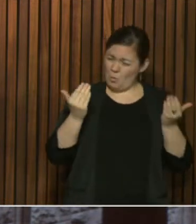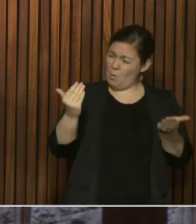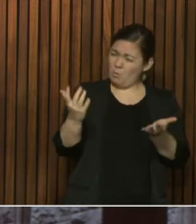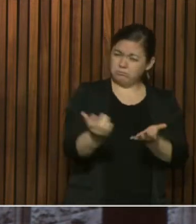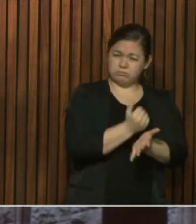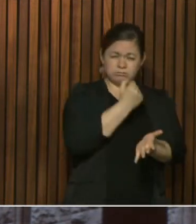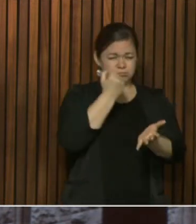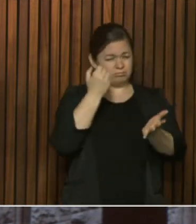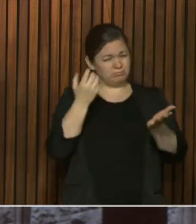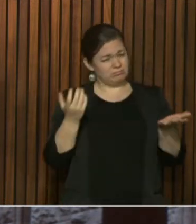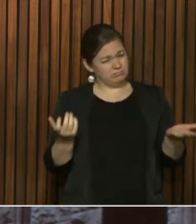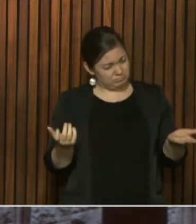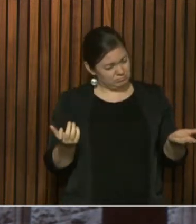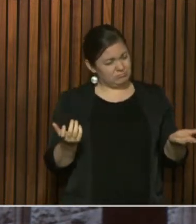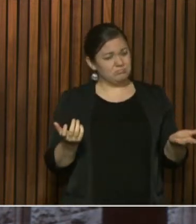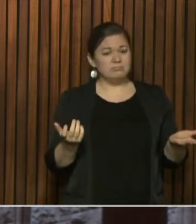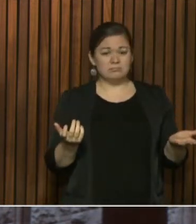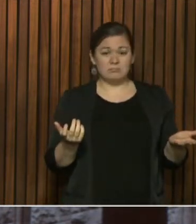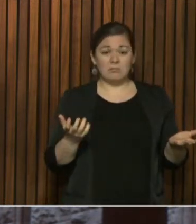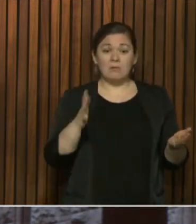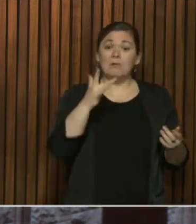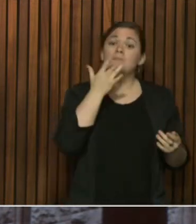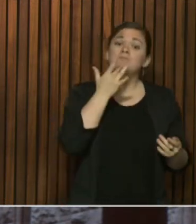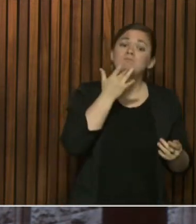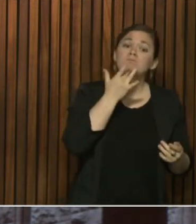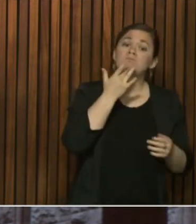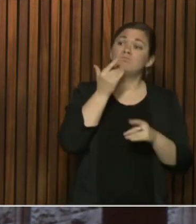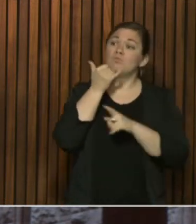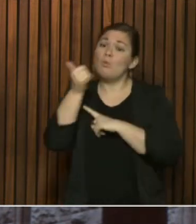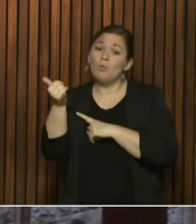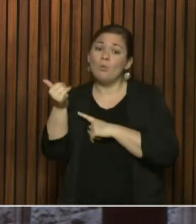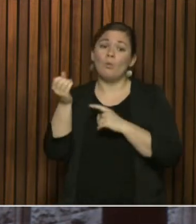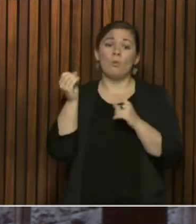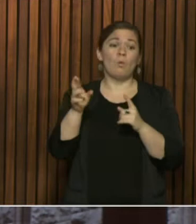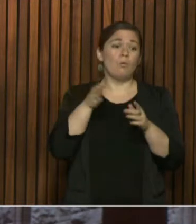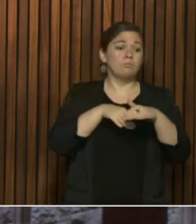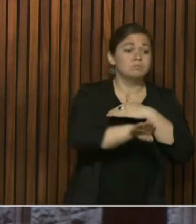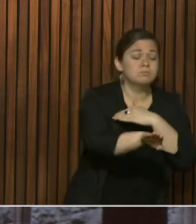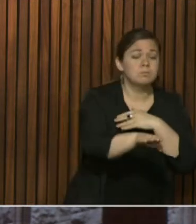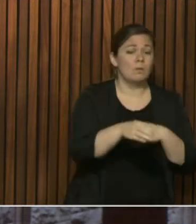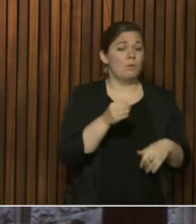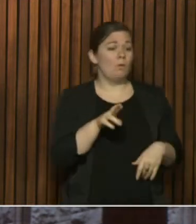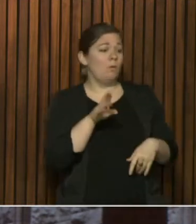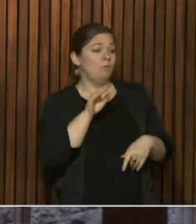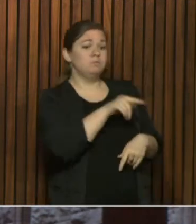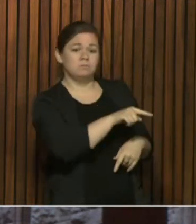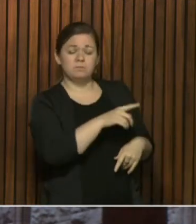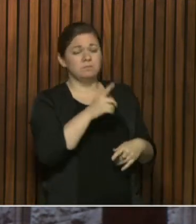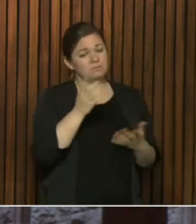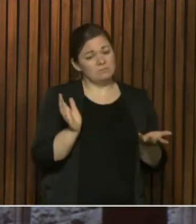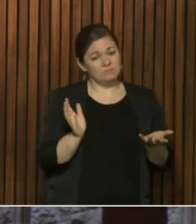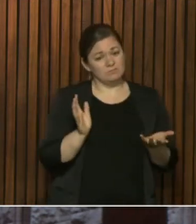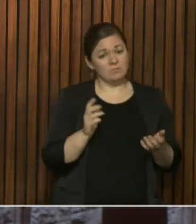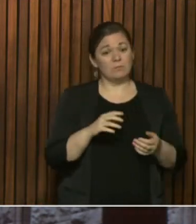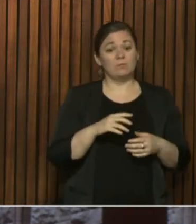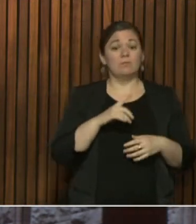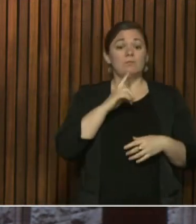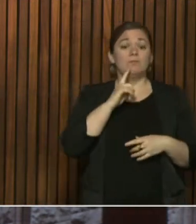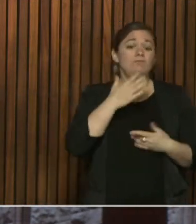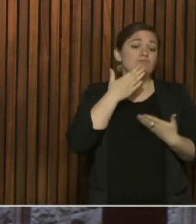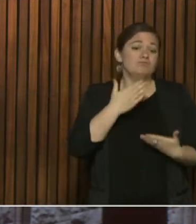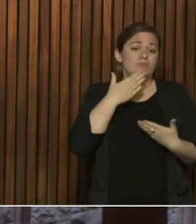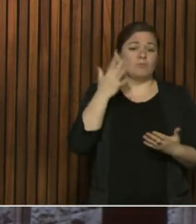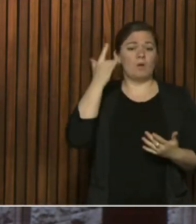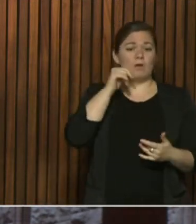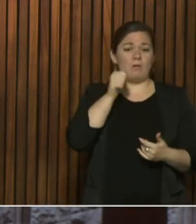need them and in the way that you're most comfortable to do so. So it's been an evolving story, a good one in a way, because we've really ramped up all the different ways